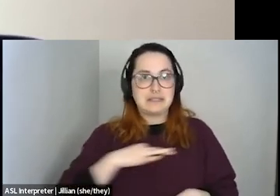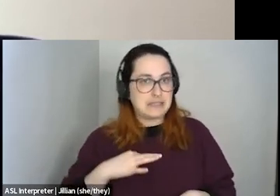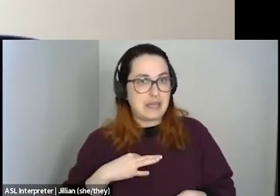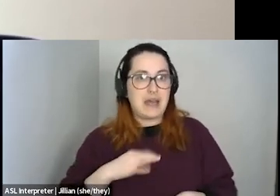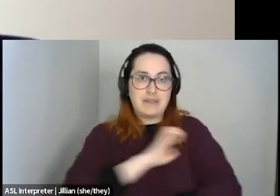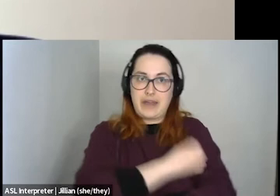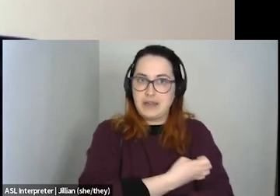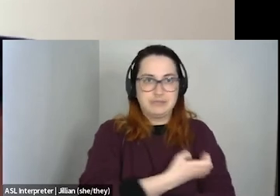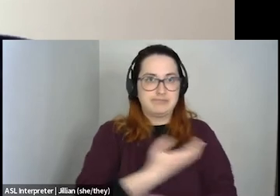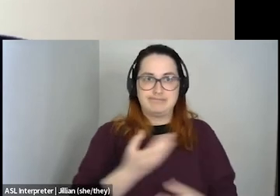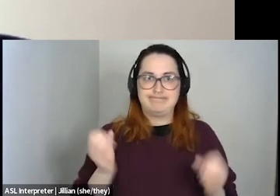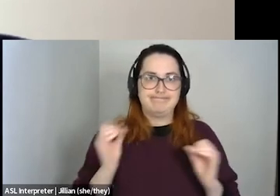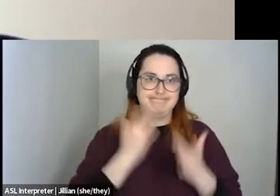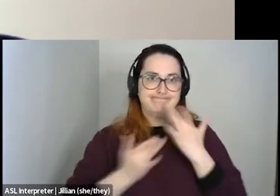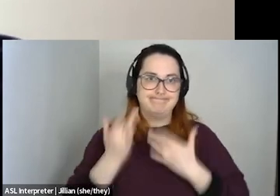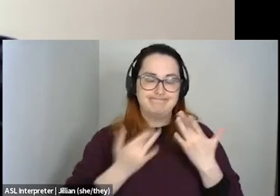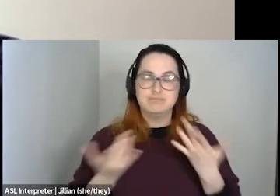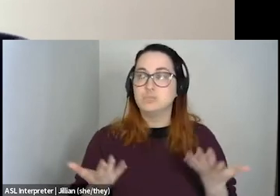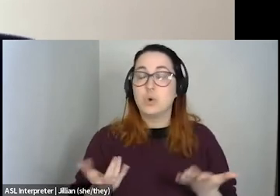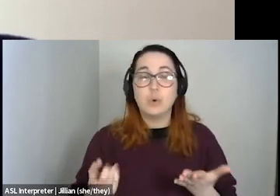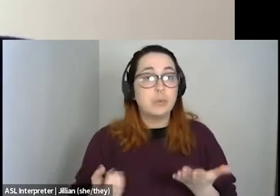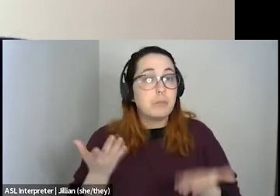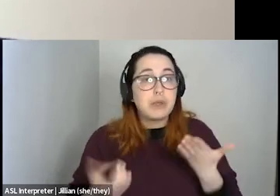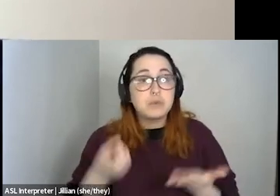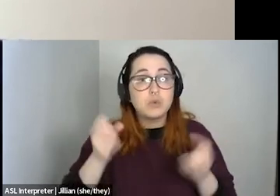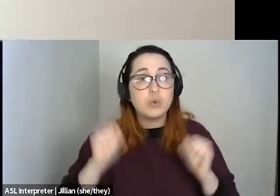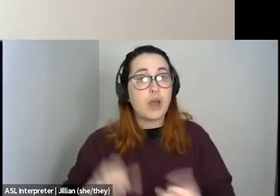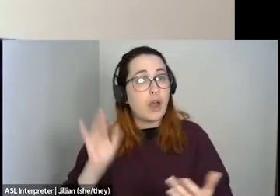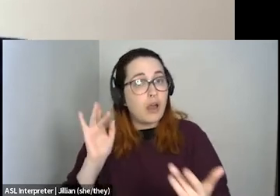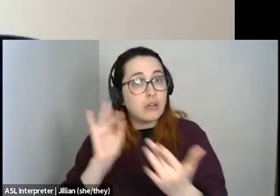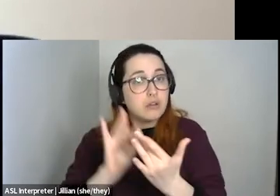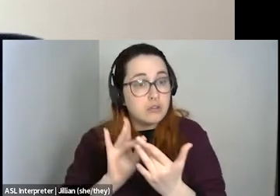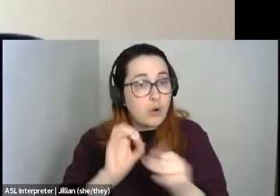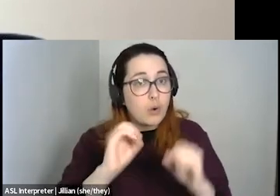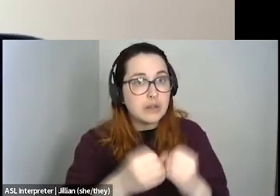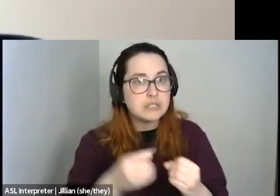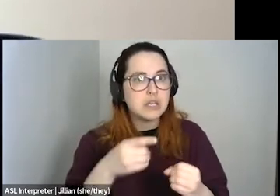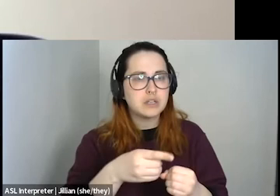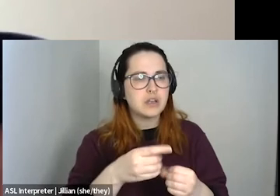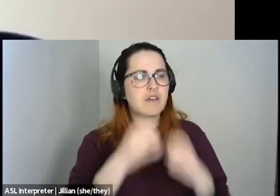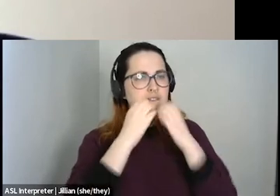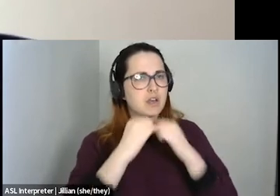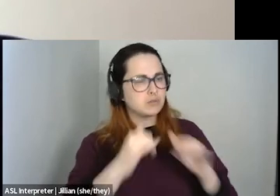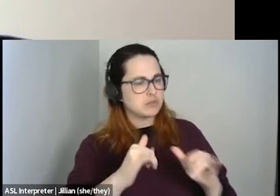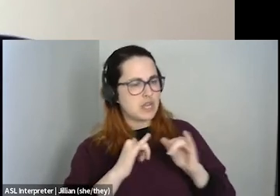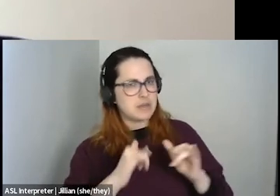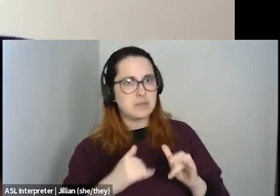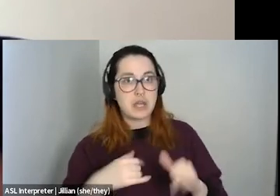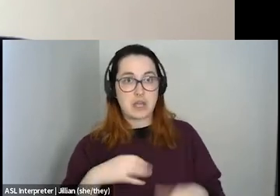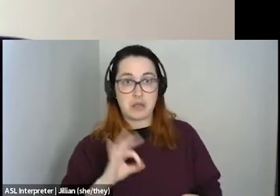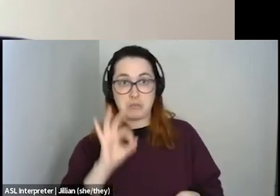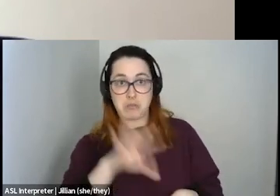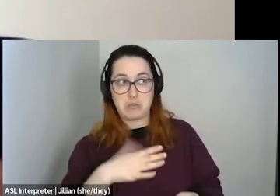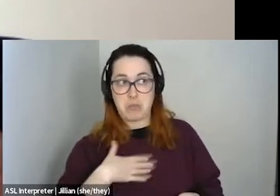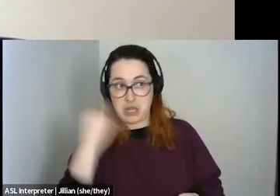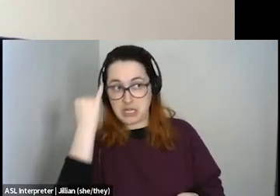sometimes, you know, if you can reach out to an organization that maybe seems to share kind of your, your values or your interests and say, I had this idea, is this